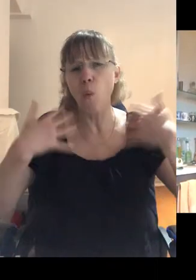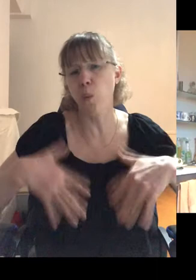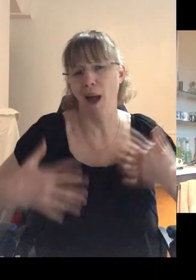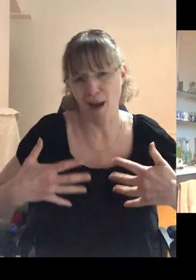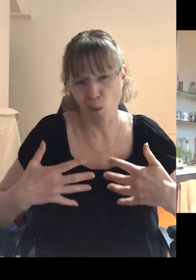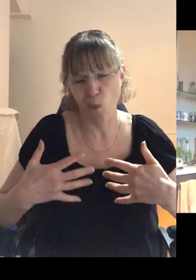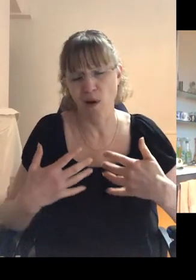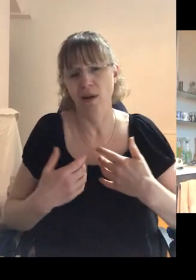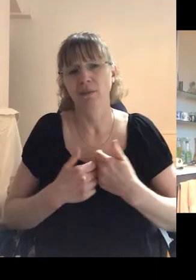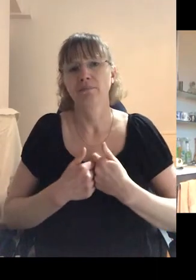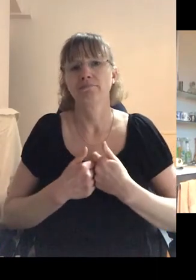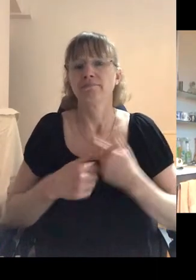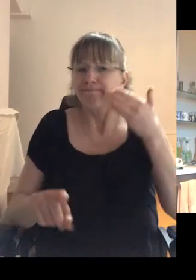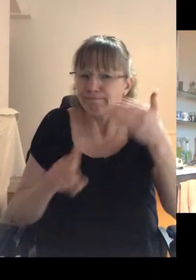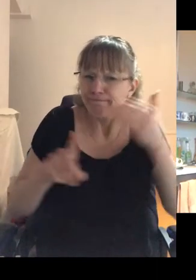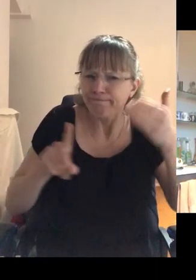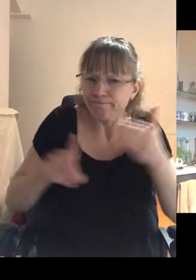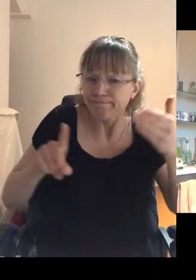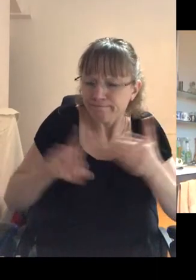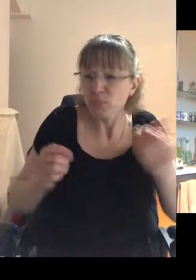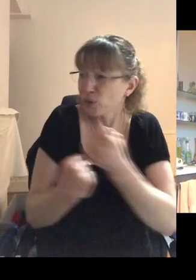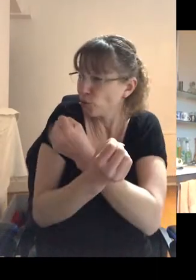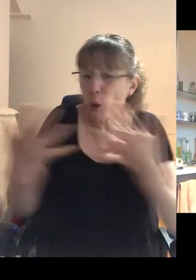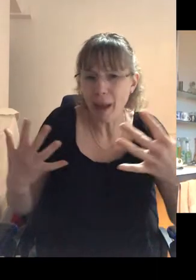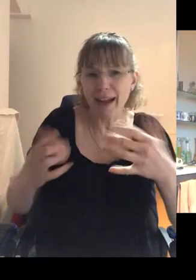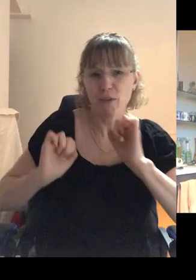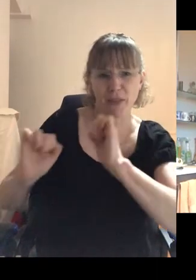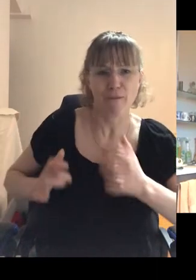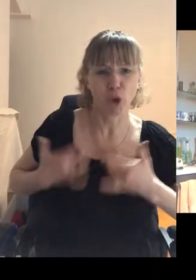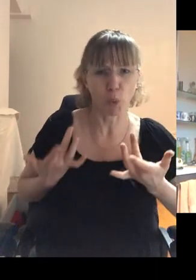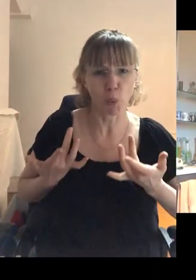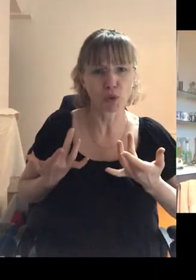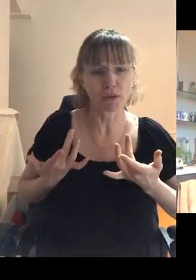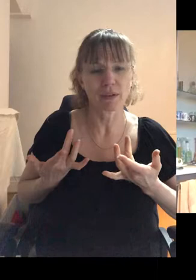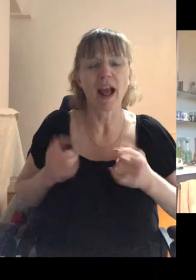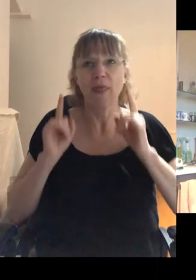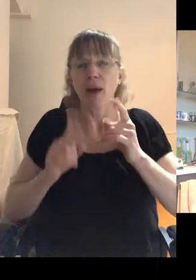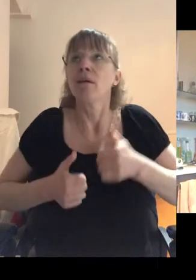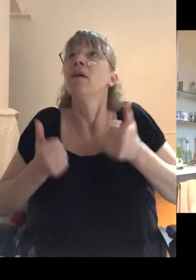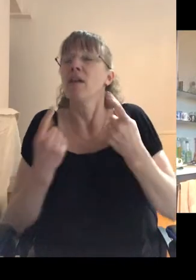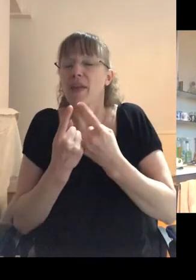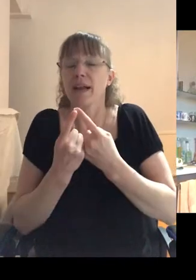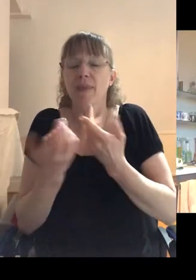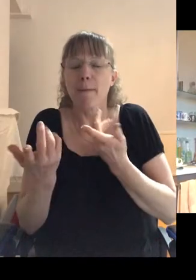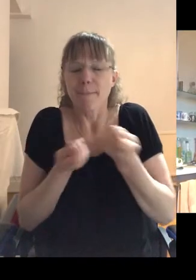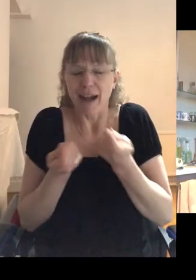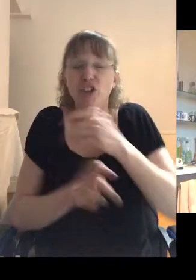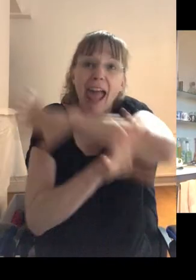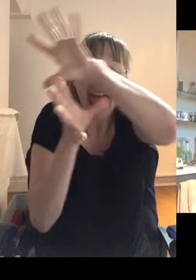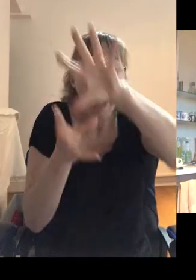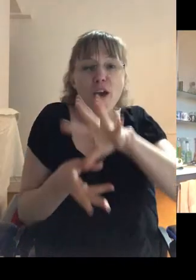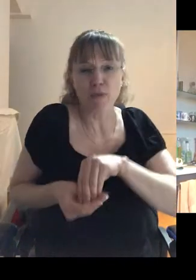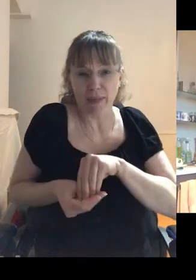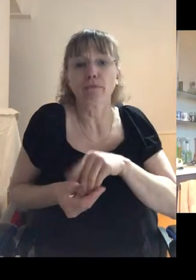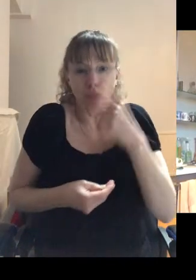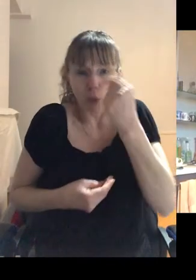Um, I identified so much with so many of the perspectives, you know, that was the, the great thing. They managed to get really everything in there